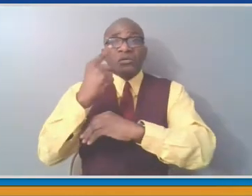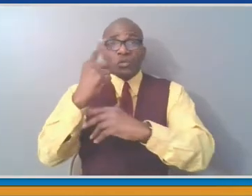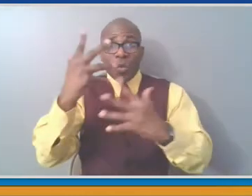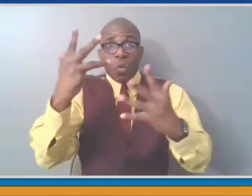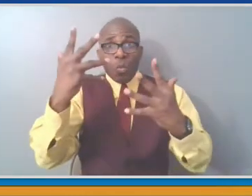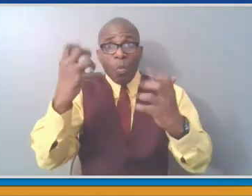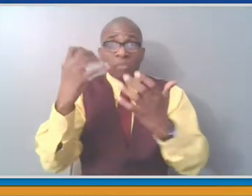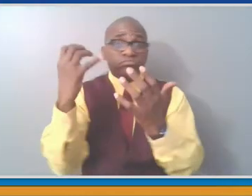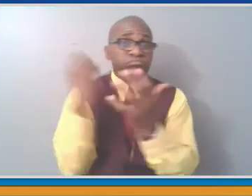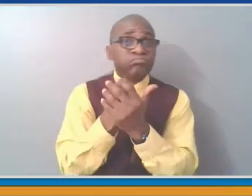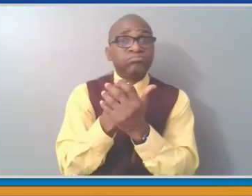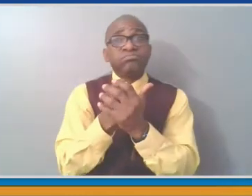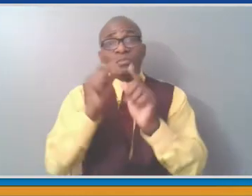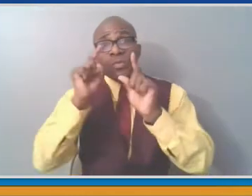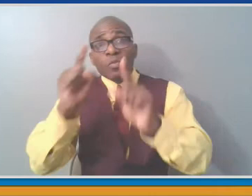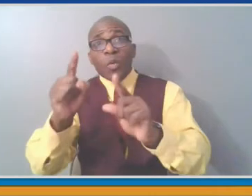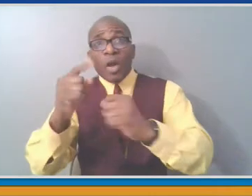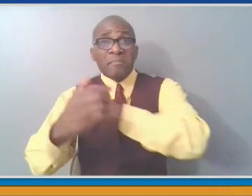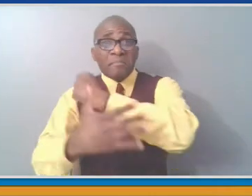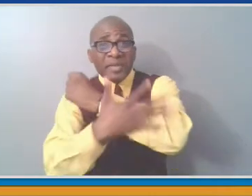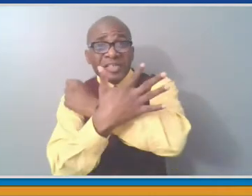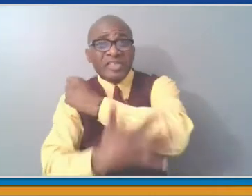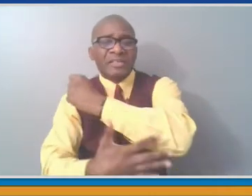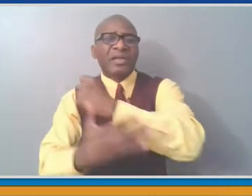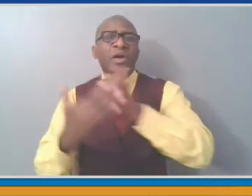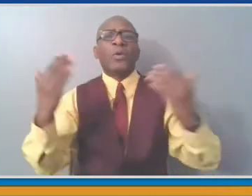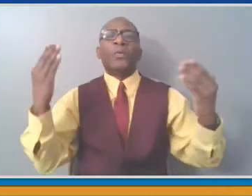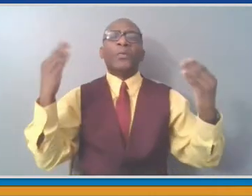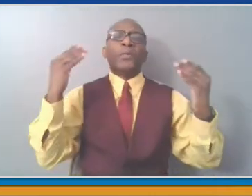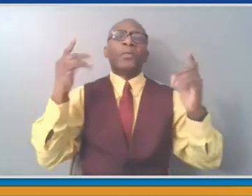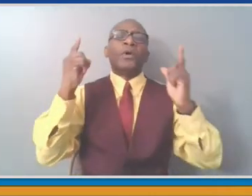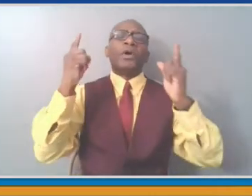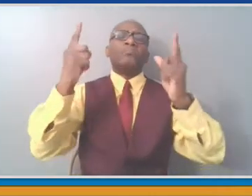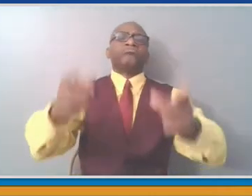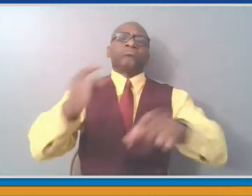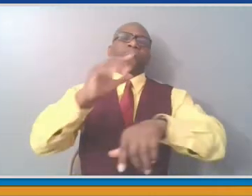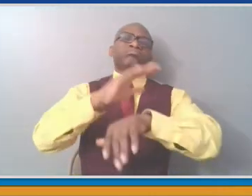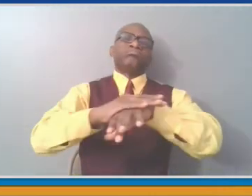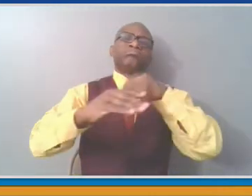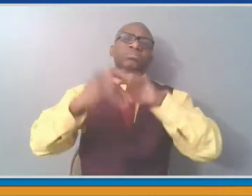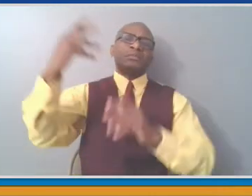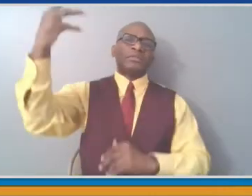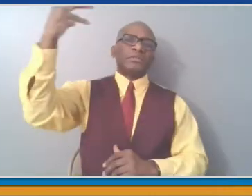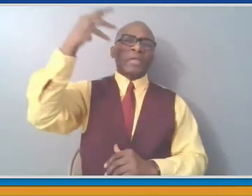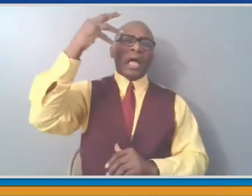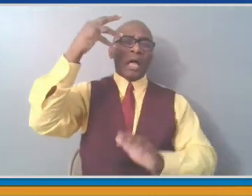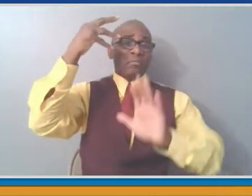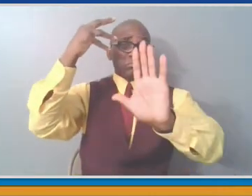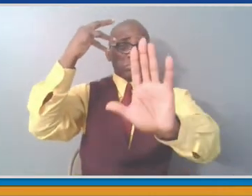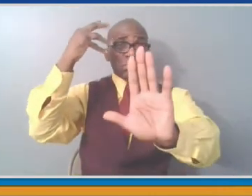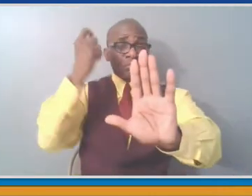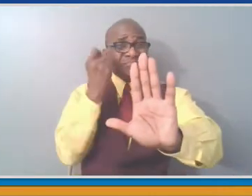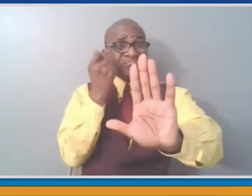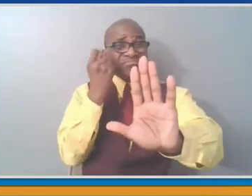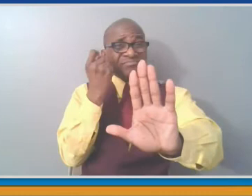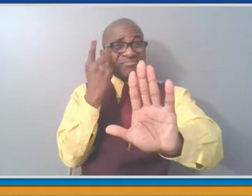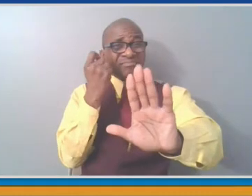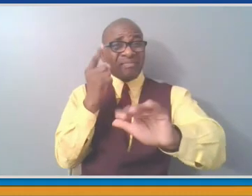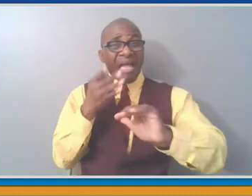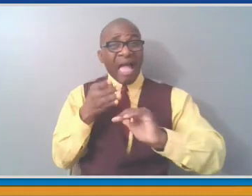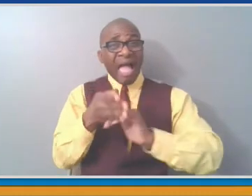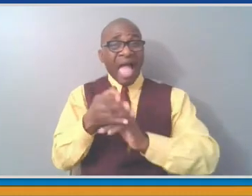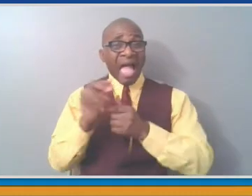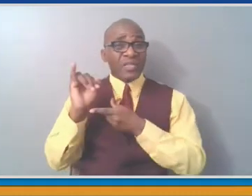June 25th. On June 25th, June 26th, we will open up wider. We'll be open seven days a week at